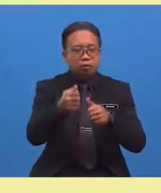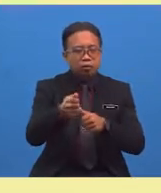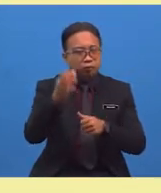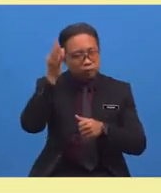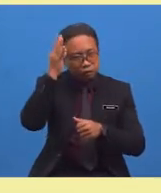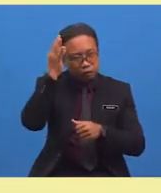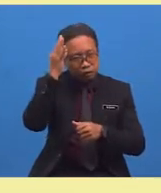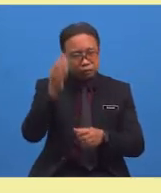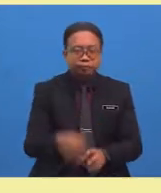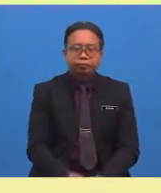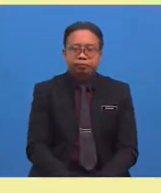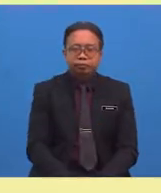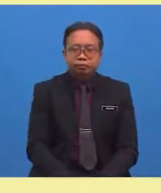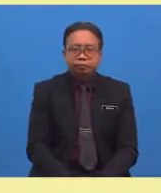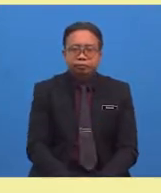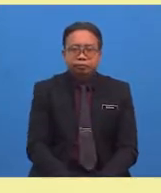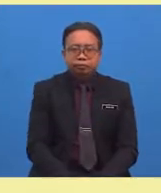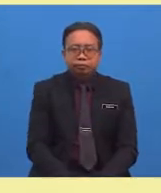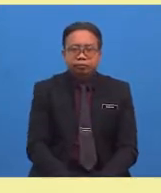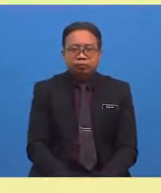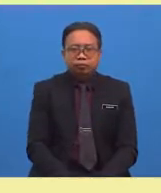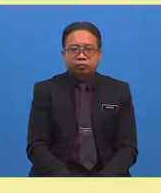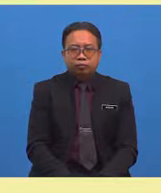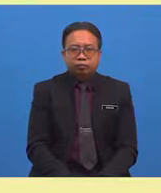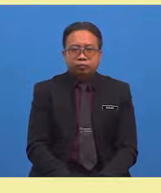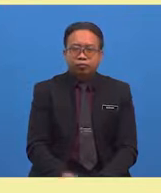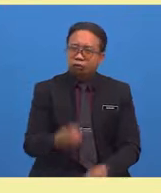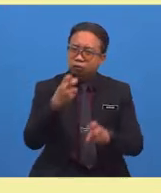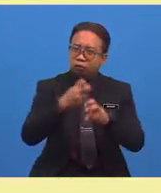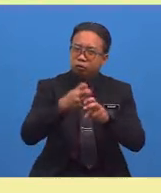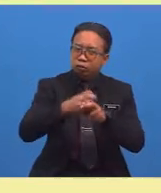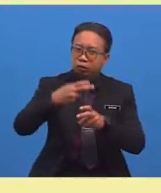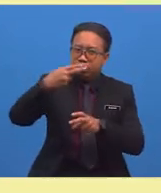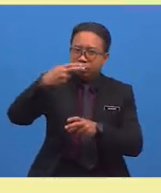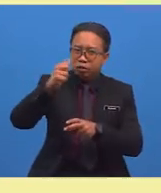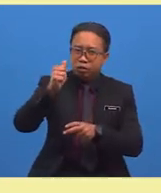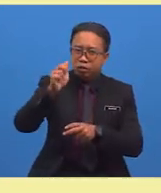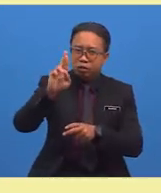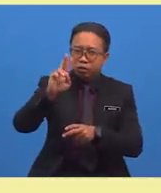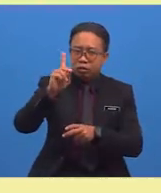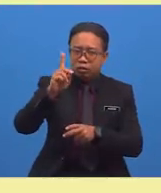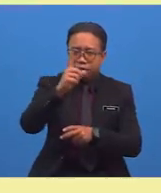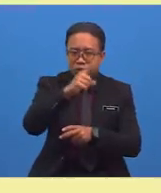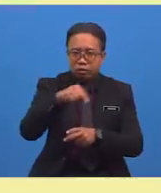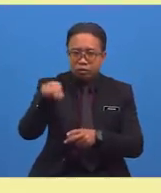Difficult means something that is hard. So circle the word heart.